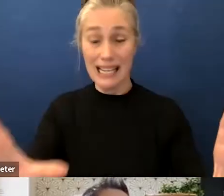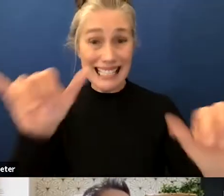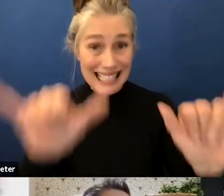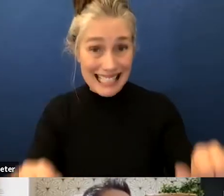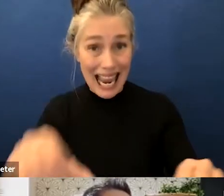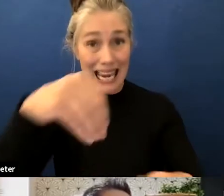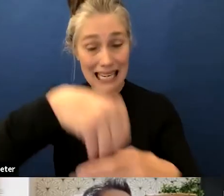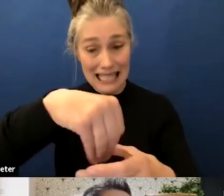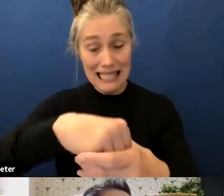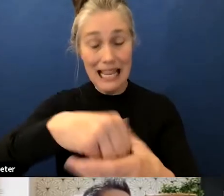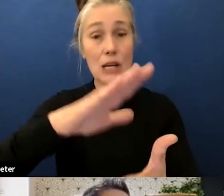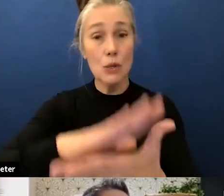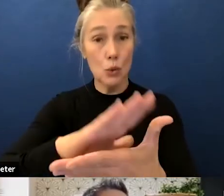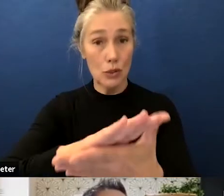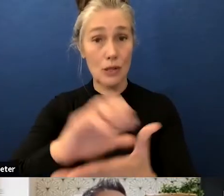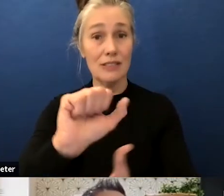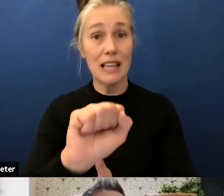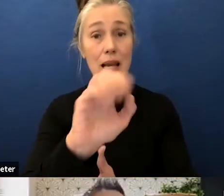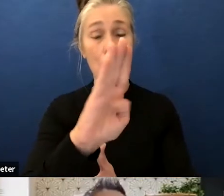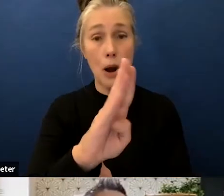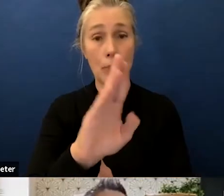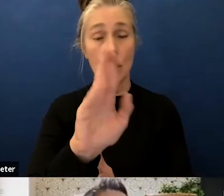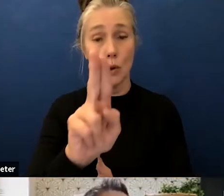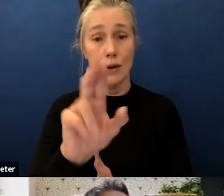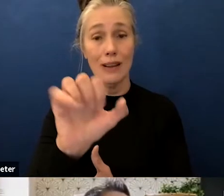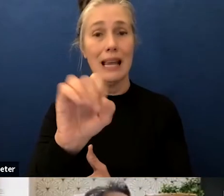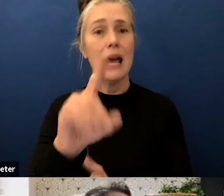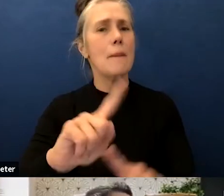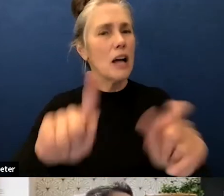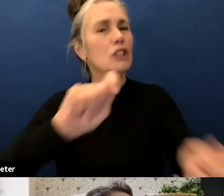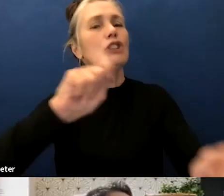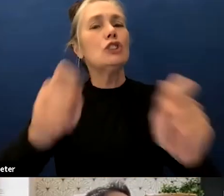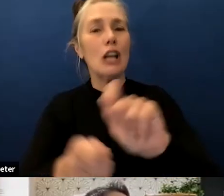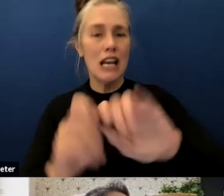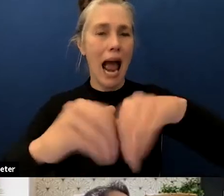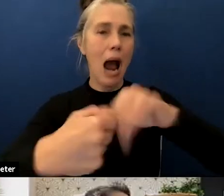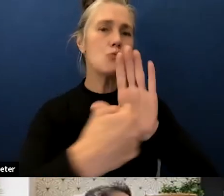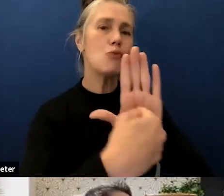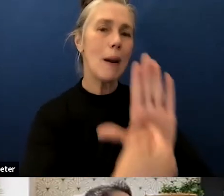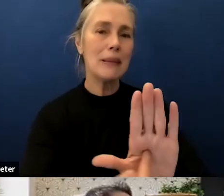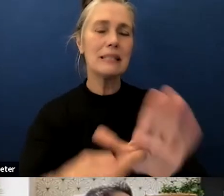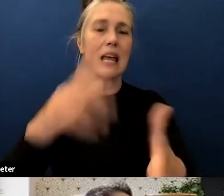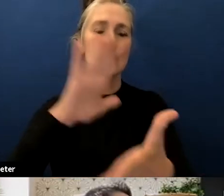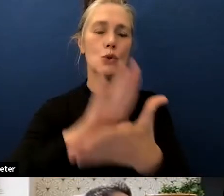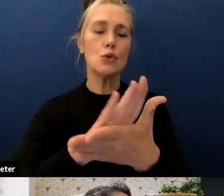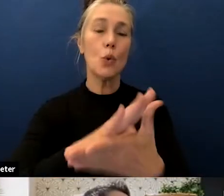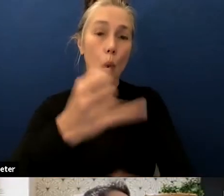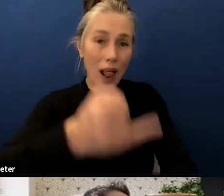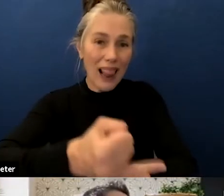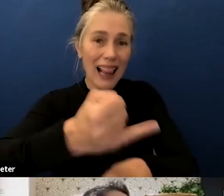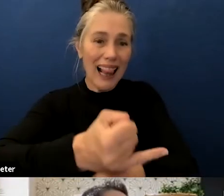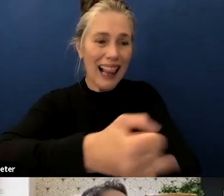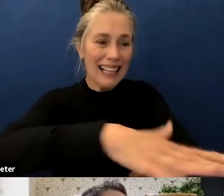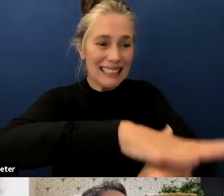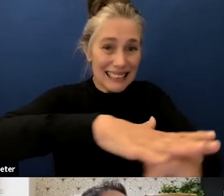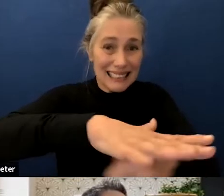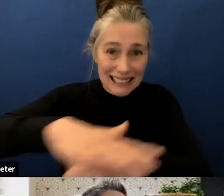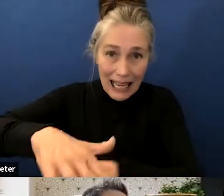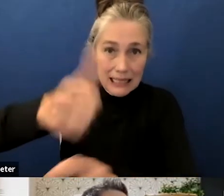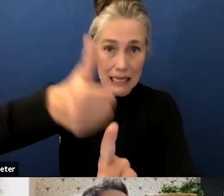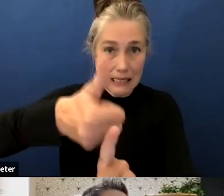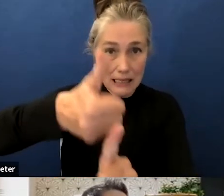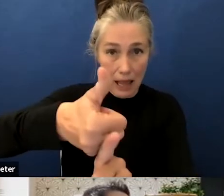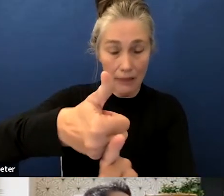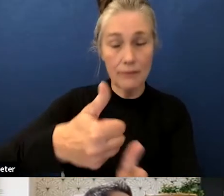around some so that we could get better school site representation and so from the last meeting this one